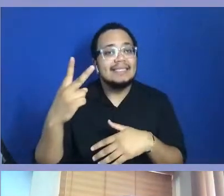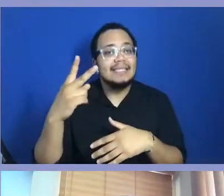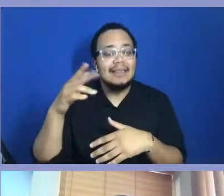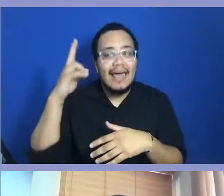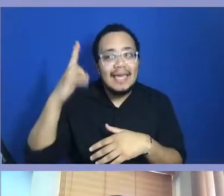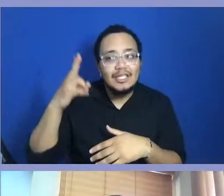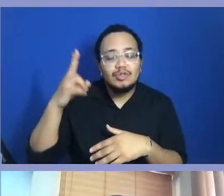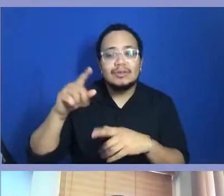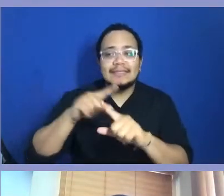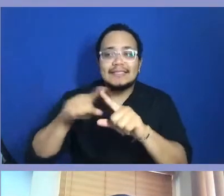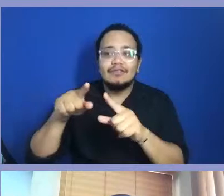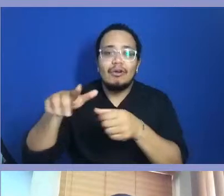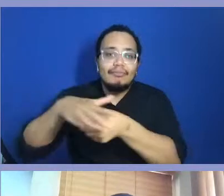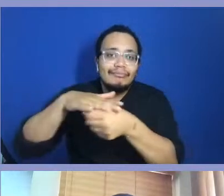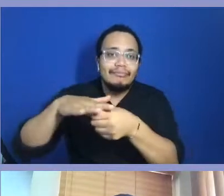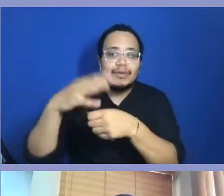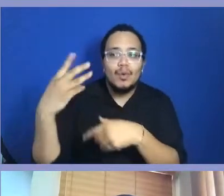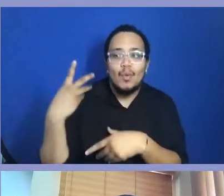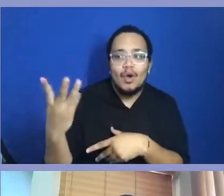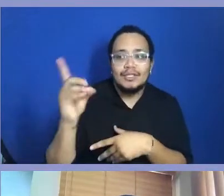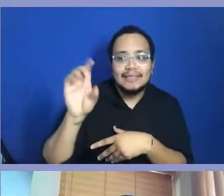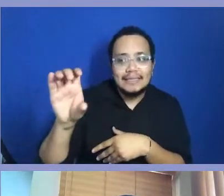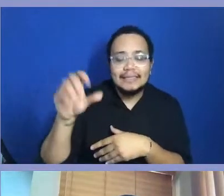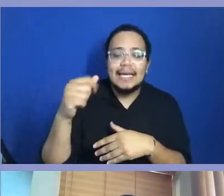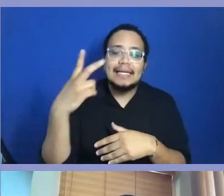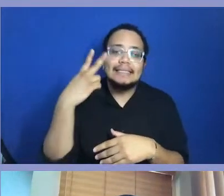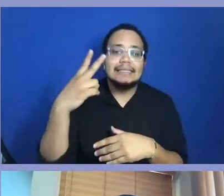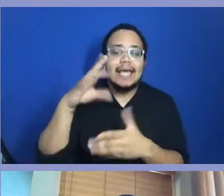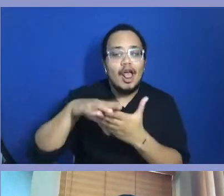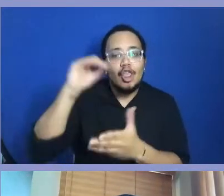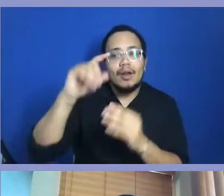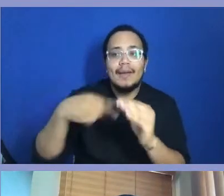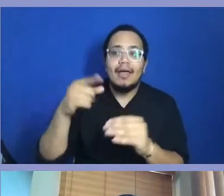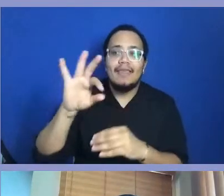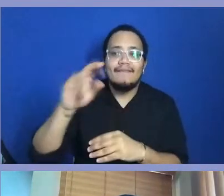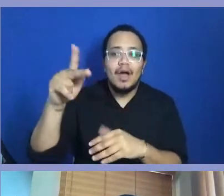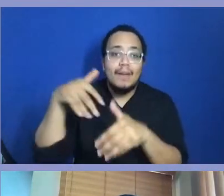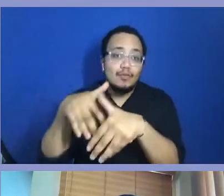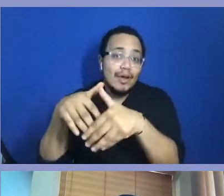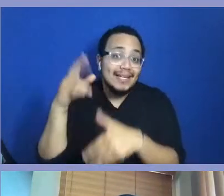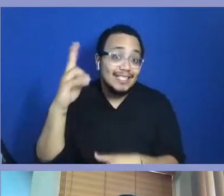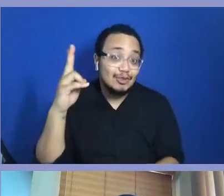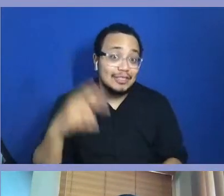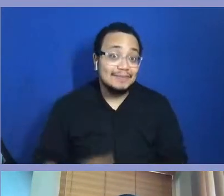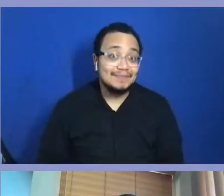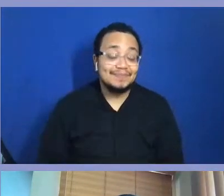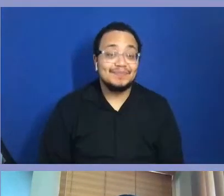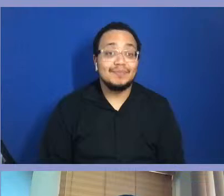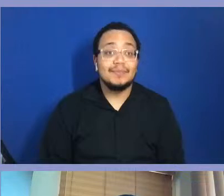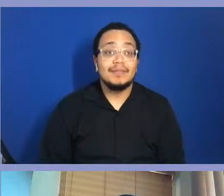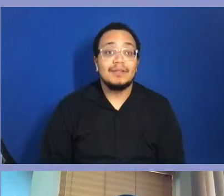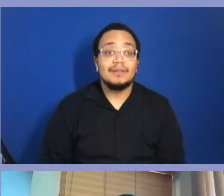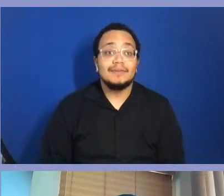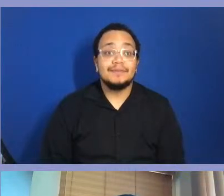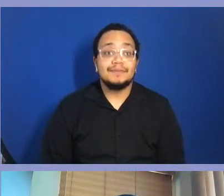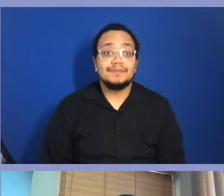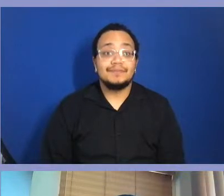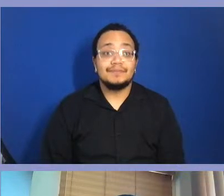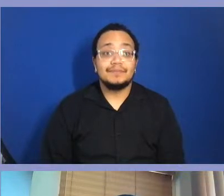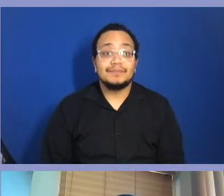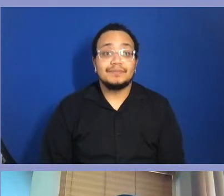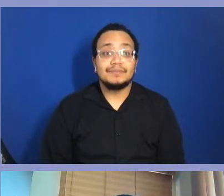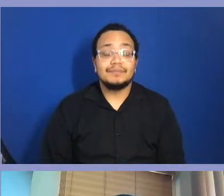the Funk Parade has been and what we continue to hope to bring back. Before we go, I definitely want to get in